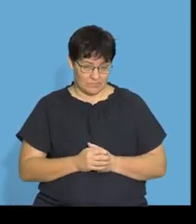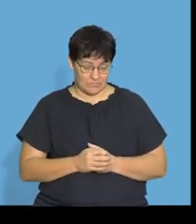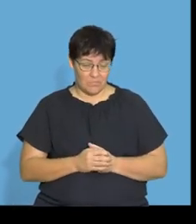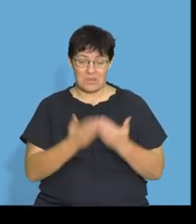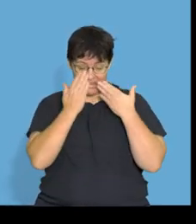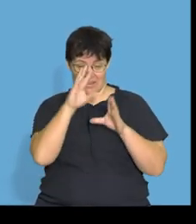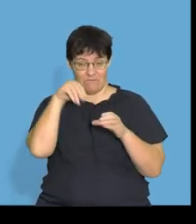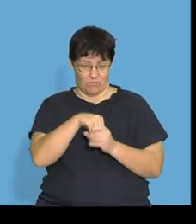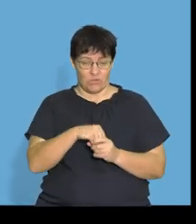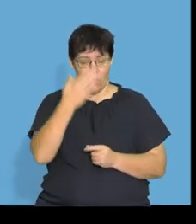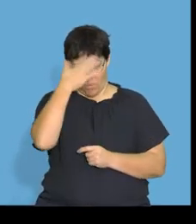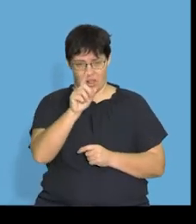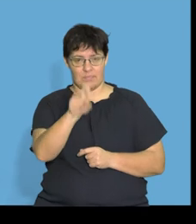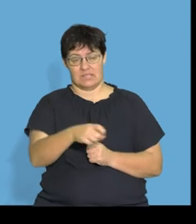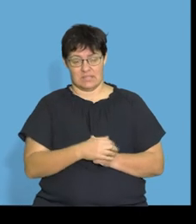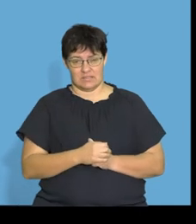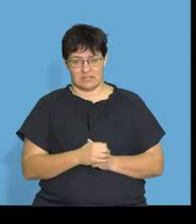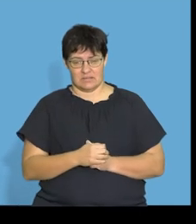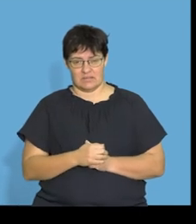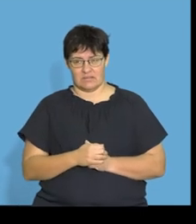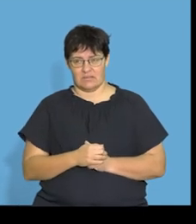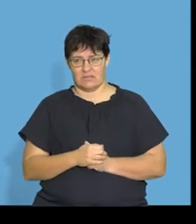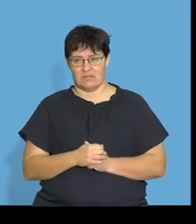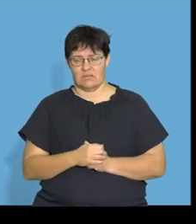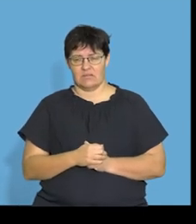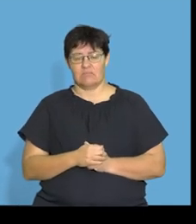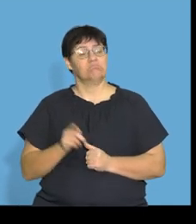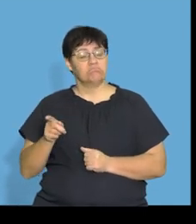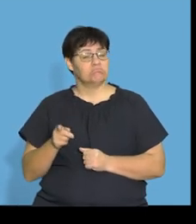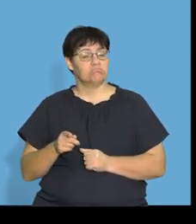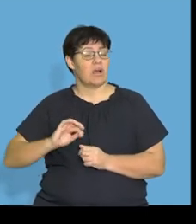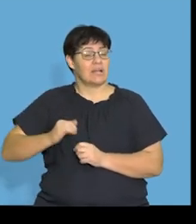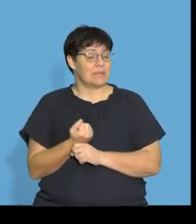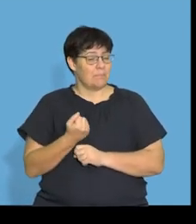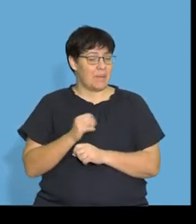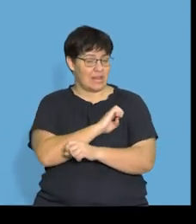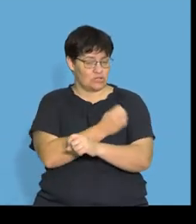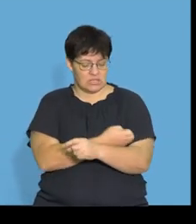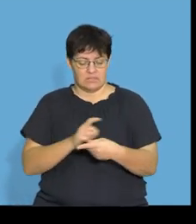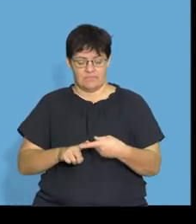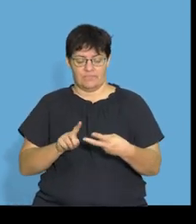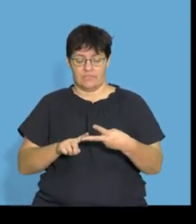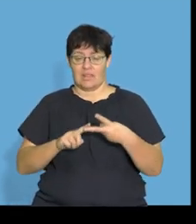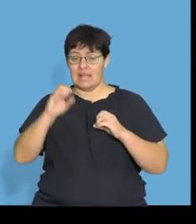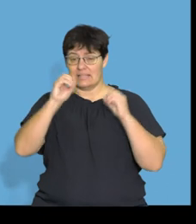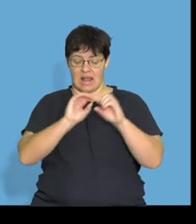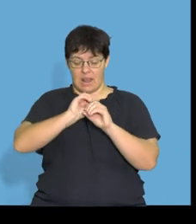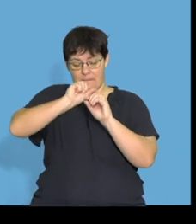comes in. This is where you need to know. What else did it help do, right? It helped build our cell